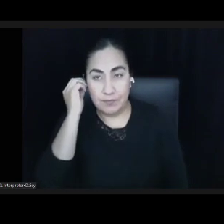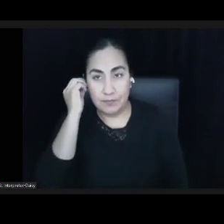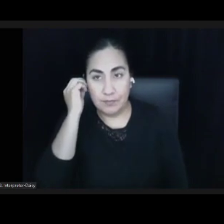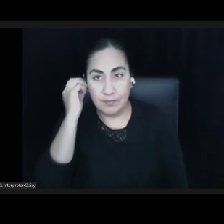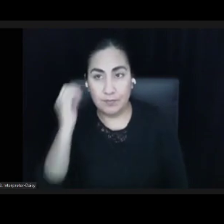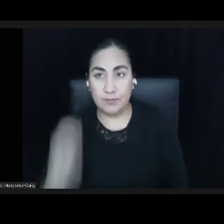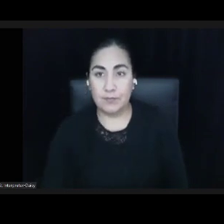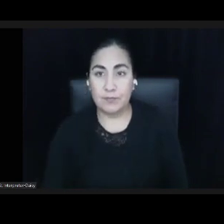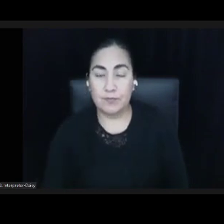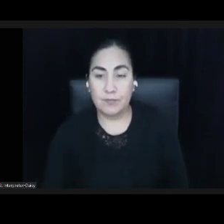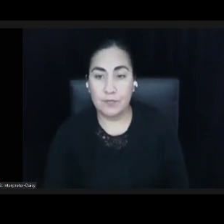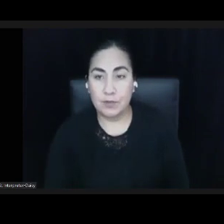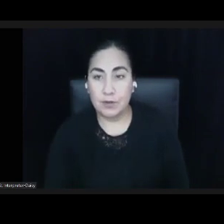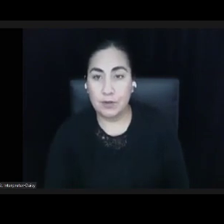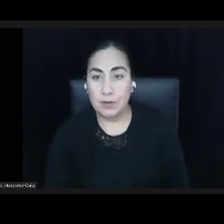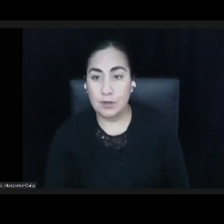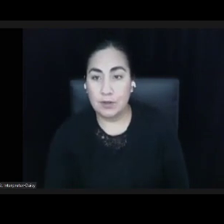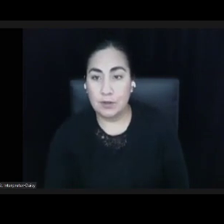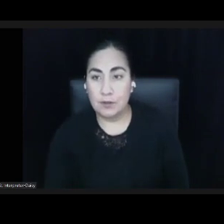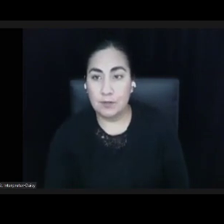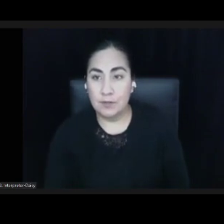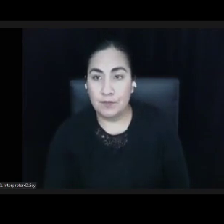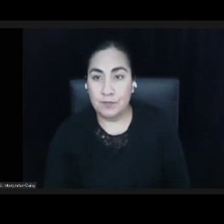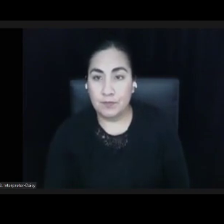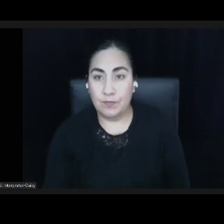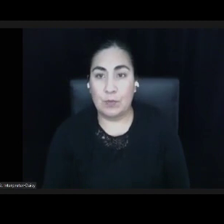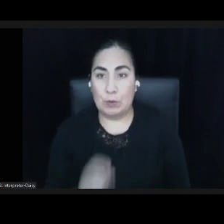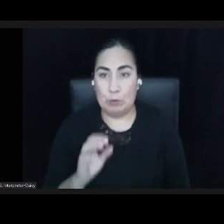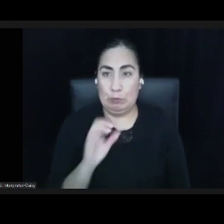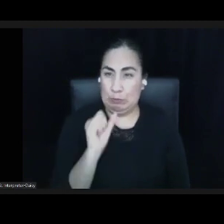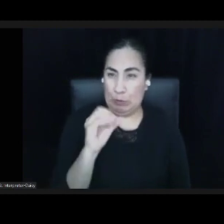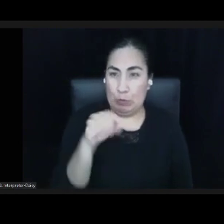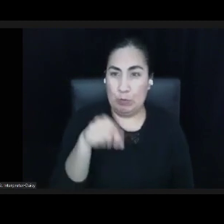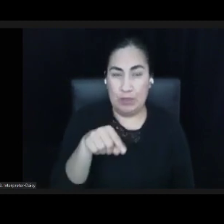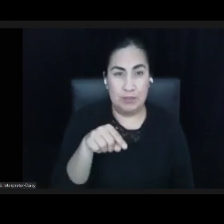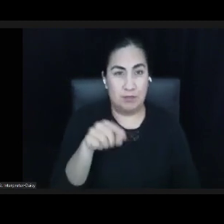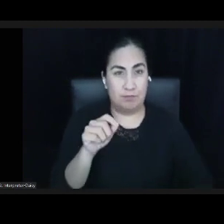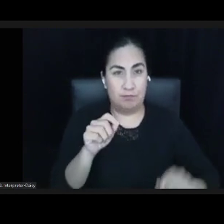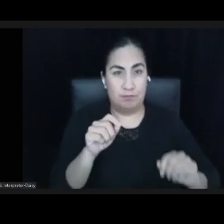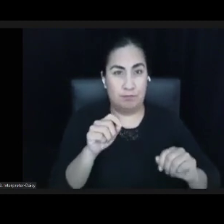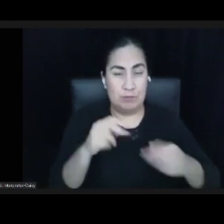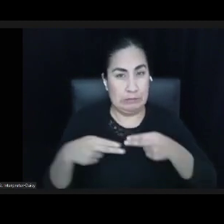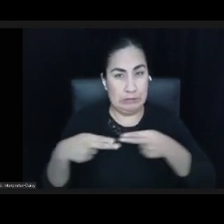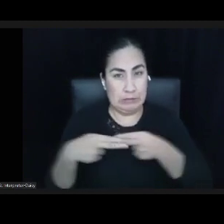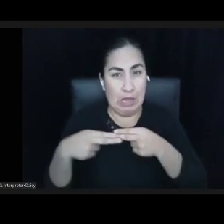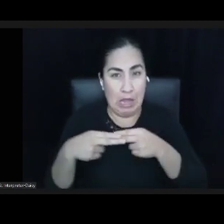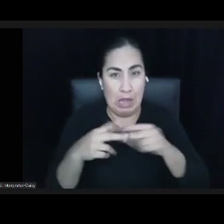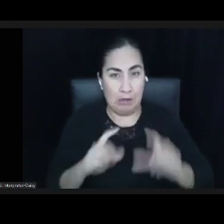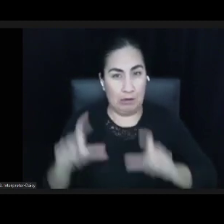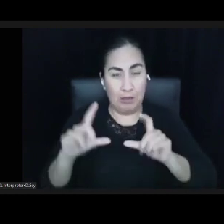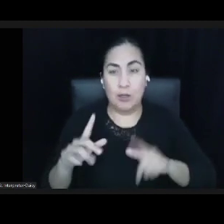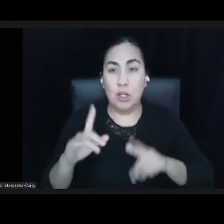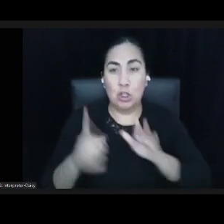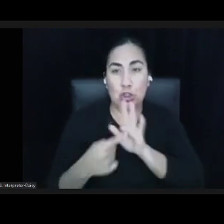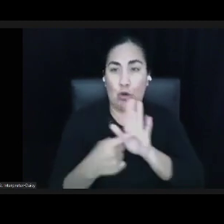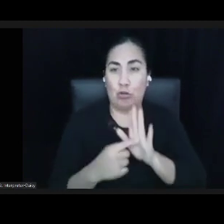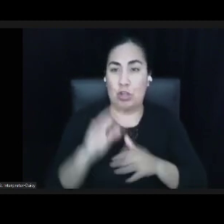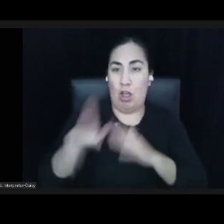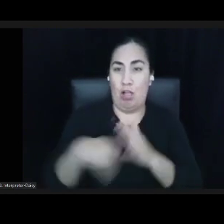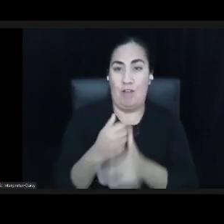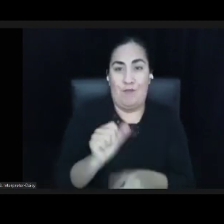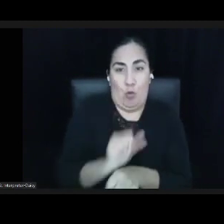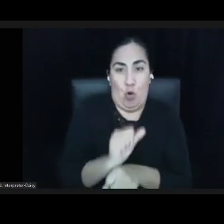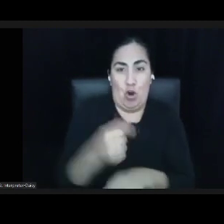So this slide sort of condenses all of the work that we've been doing over the last 45